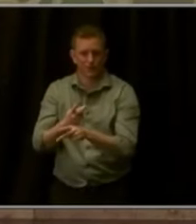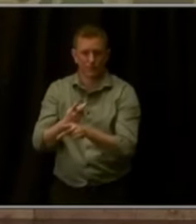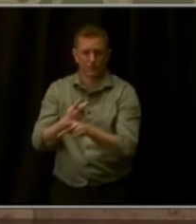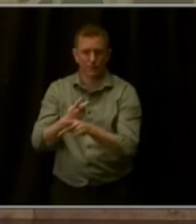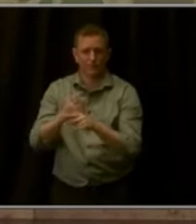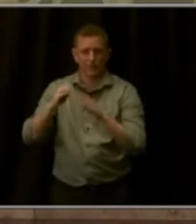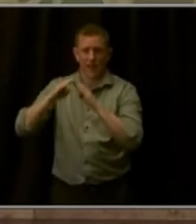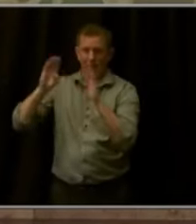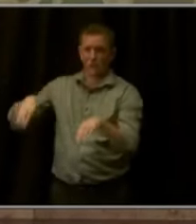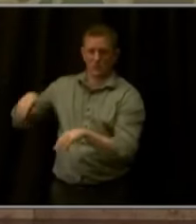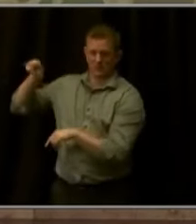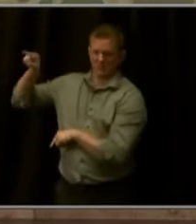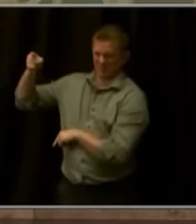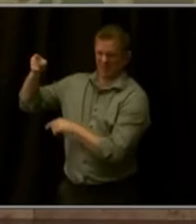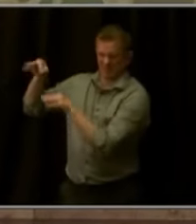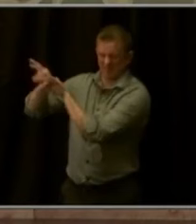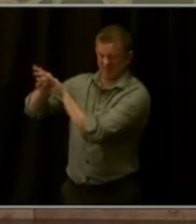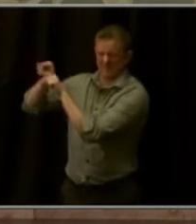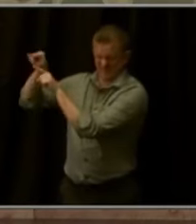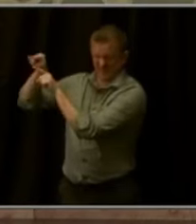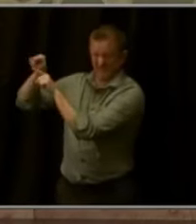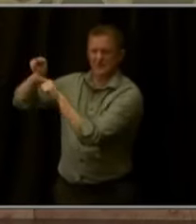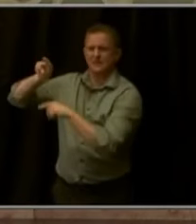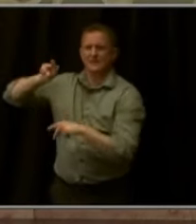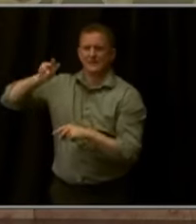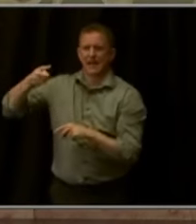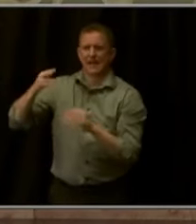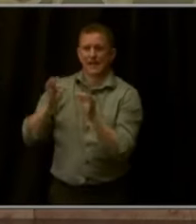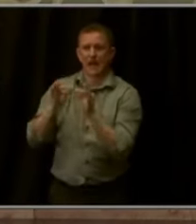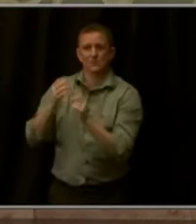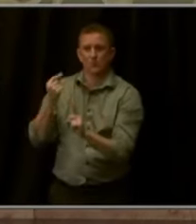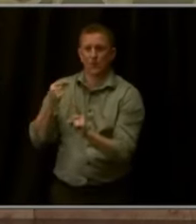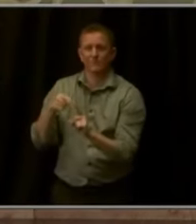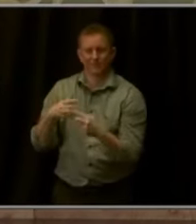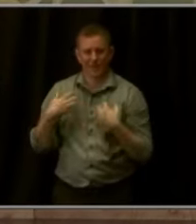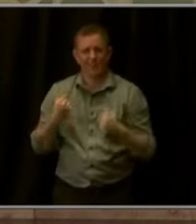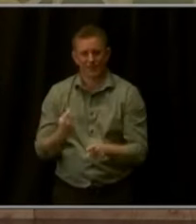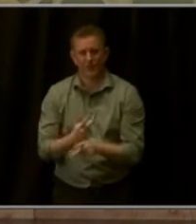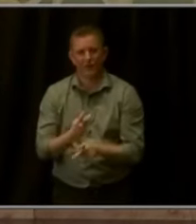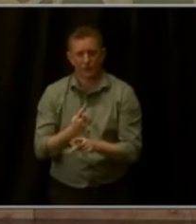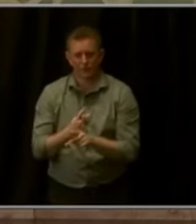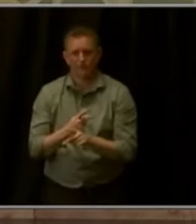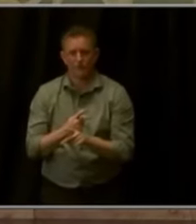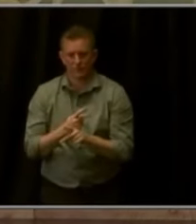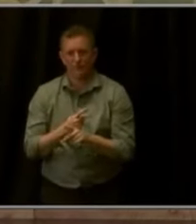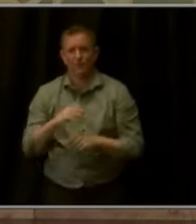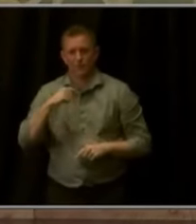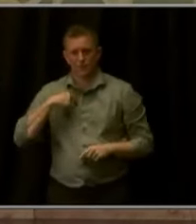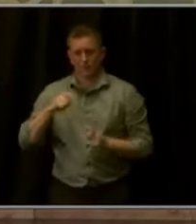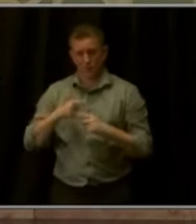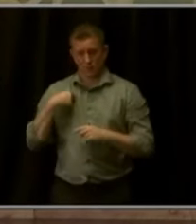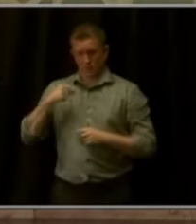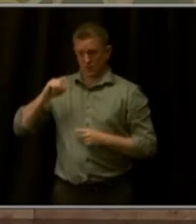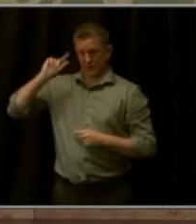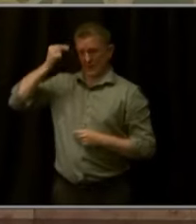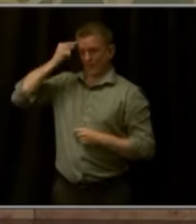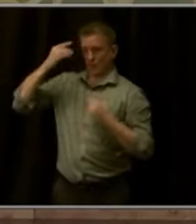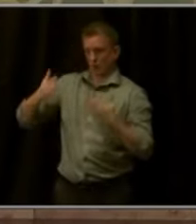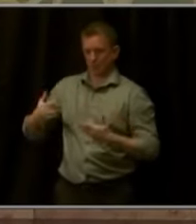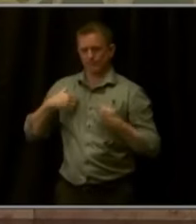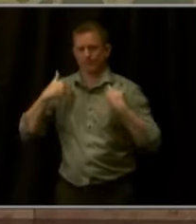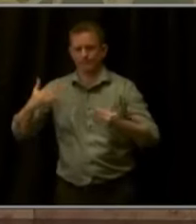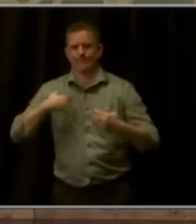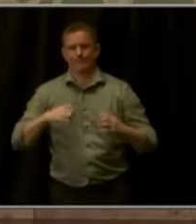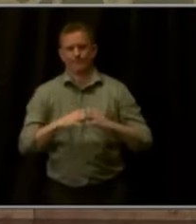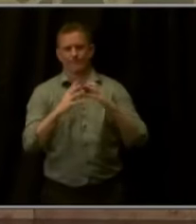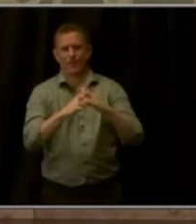largest cost that Coloradans face. Since day one of my administration, starting with the creation of the Office of Saving People Money